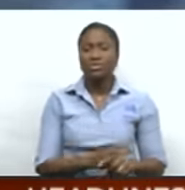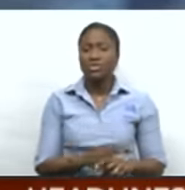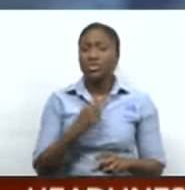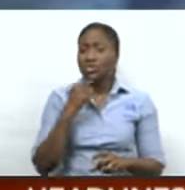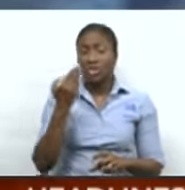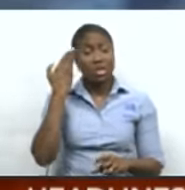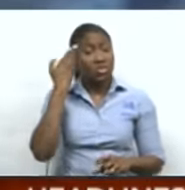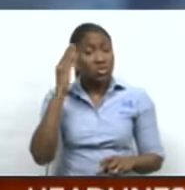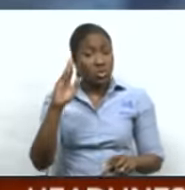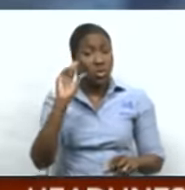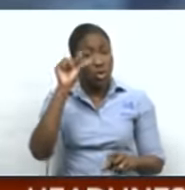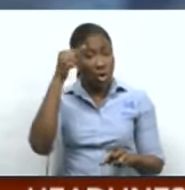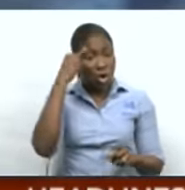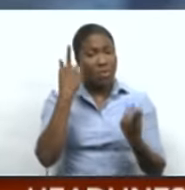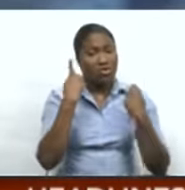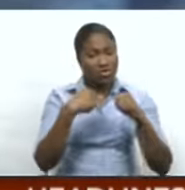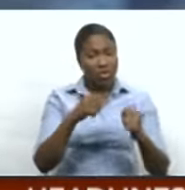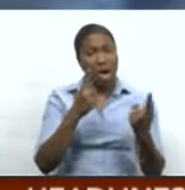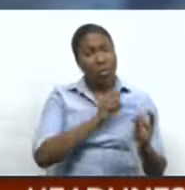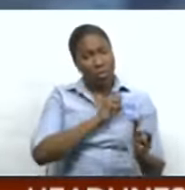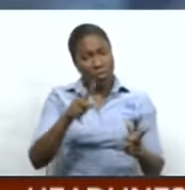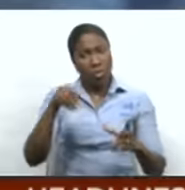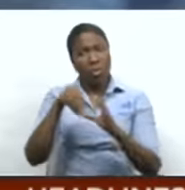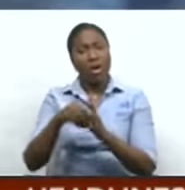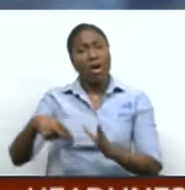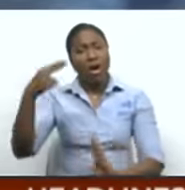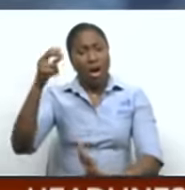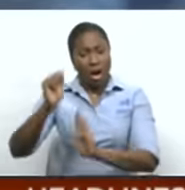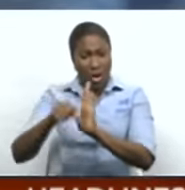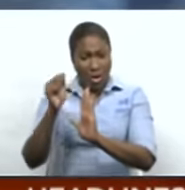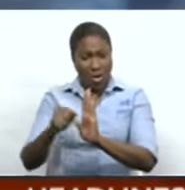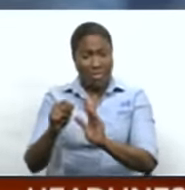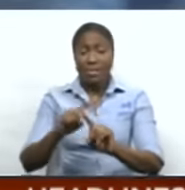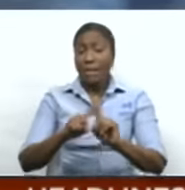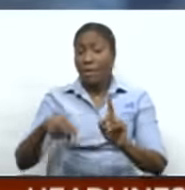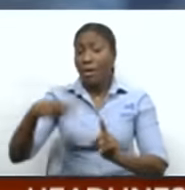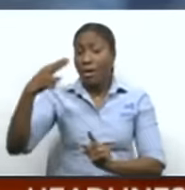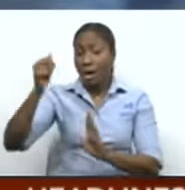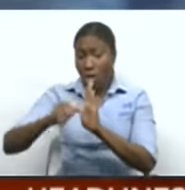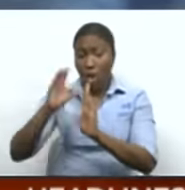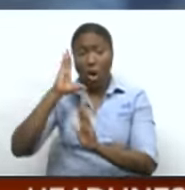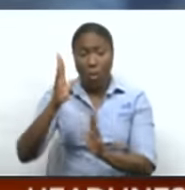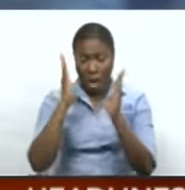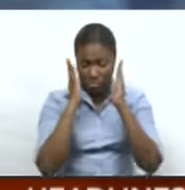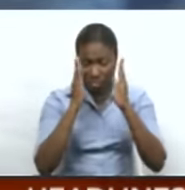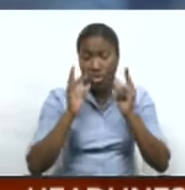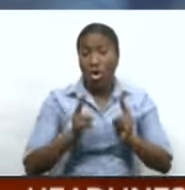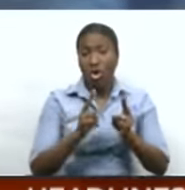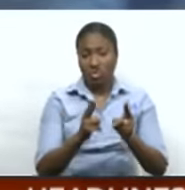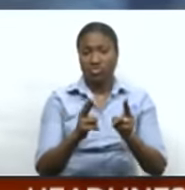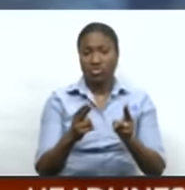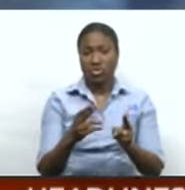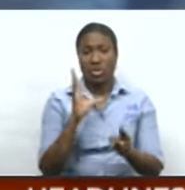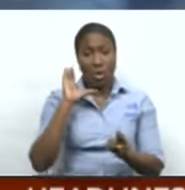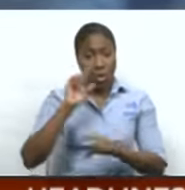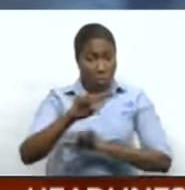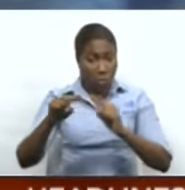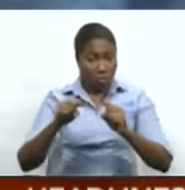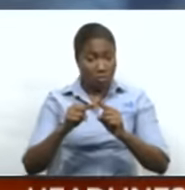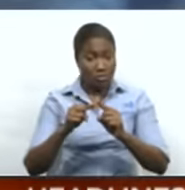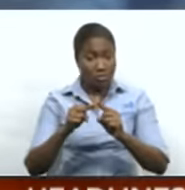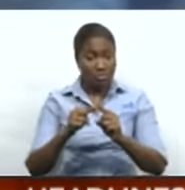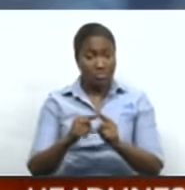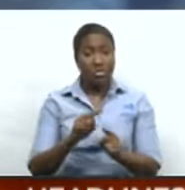planned to appeal. He believes if the matter is appealed, though, the Privy Council would hear it as a matter of urgency with an expedited hearing.